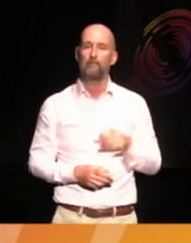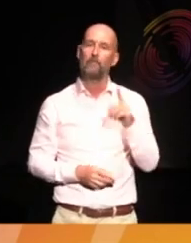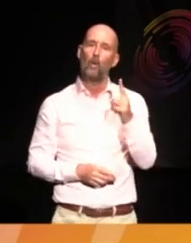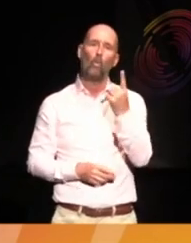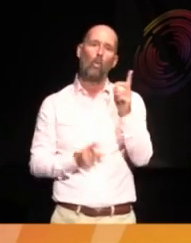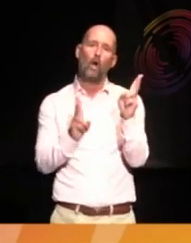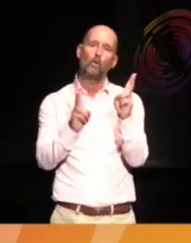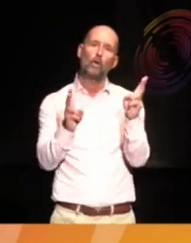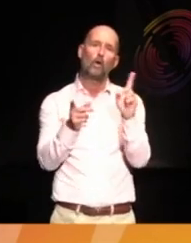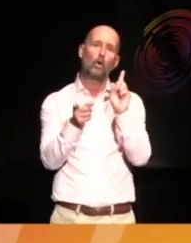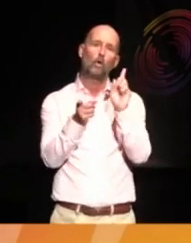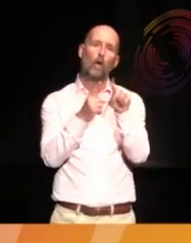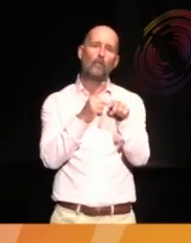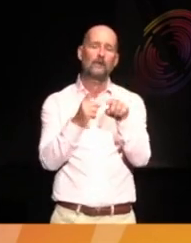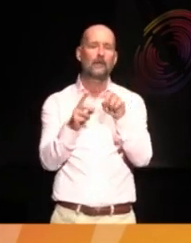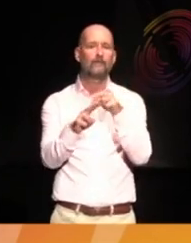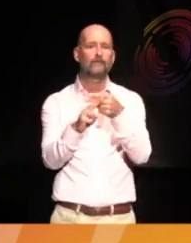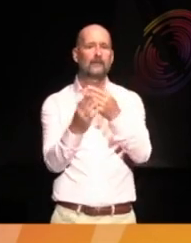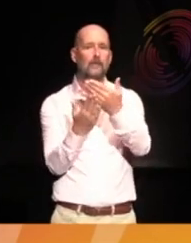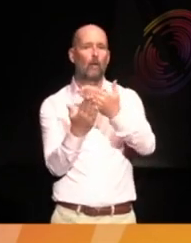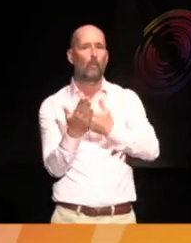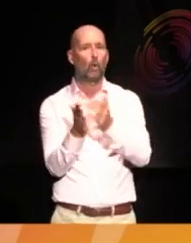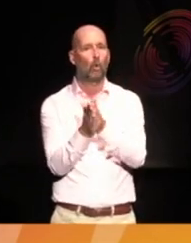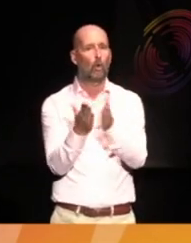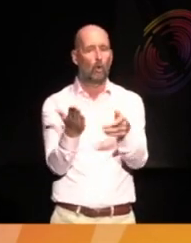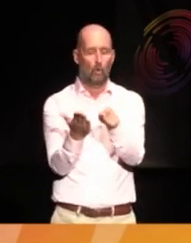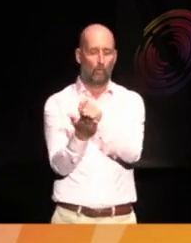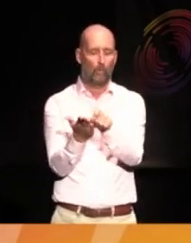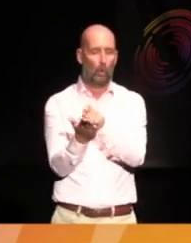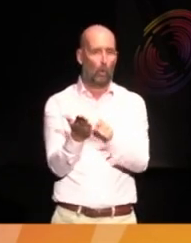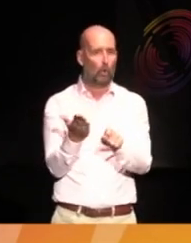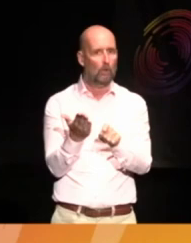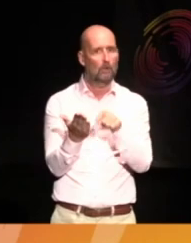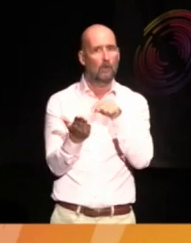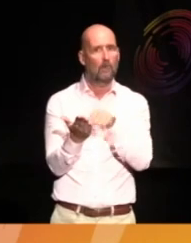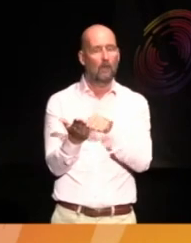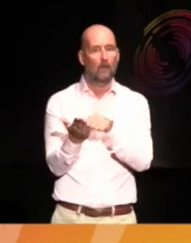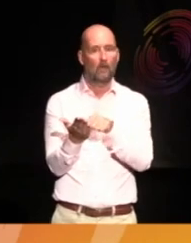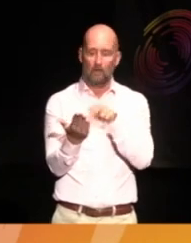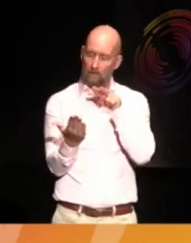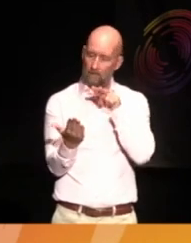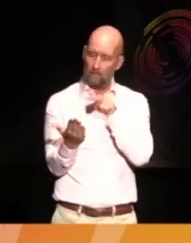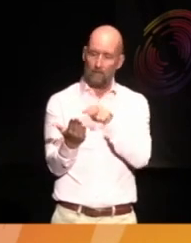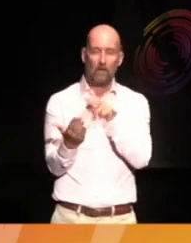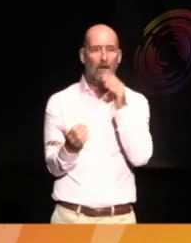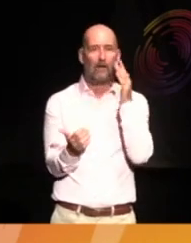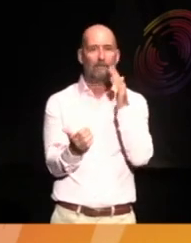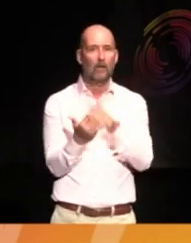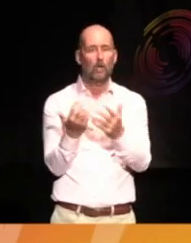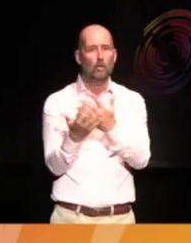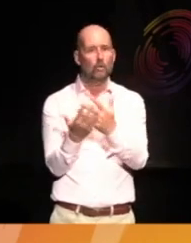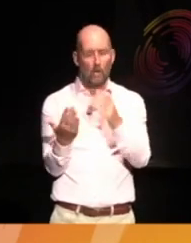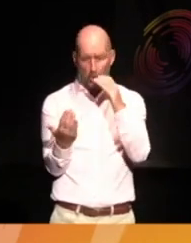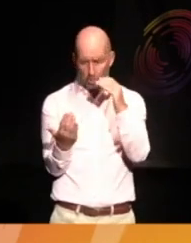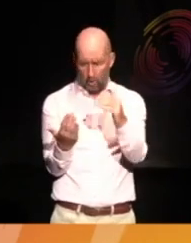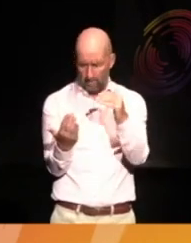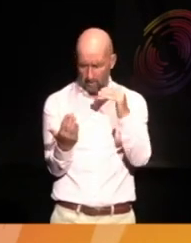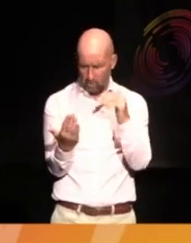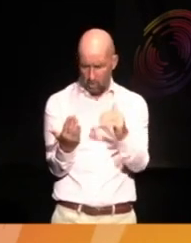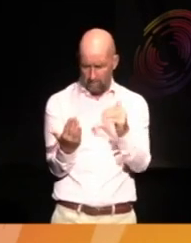comments from our visitor book. So next to it, we had a visitor book. I have never seen a visitor book with so many comments.